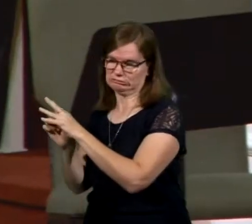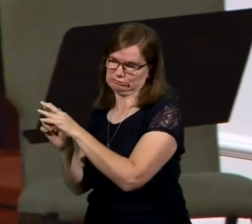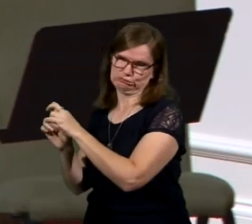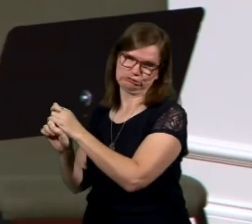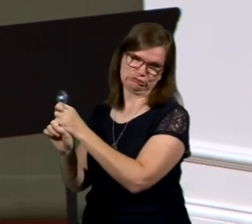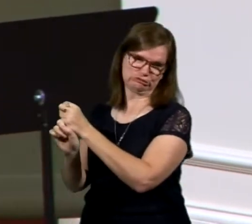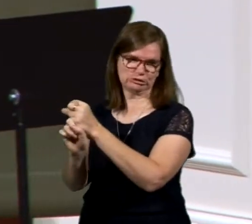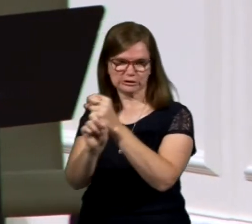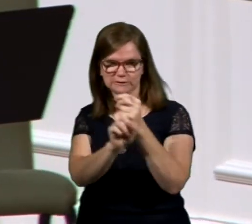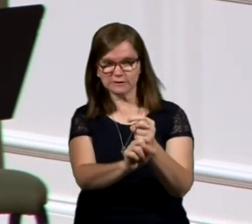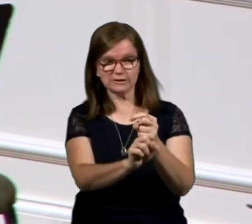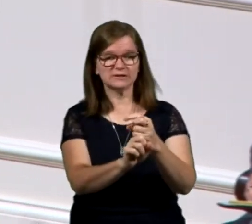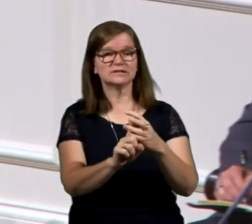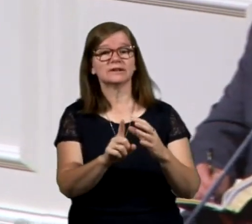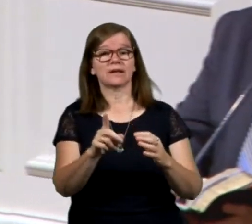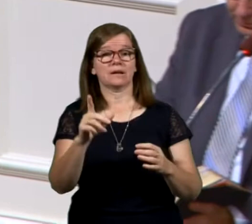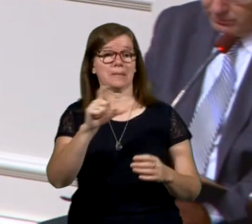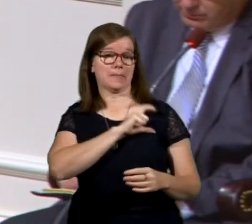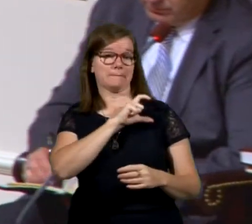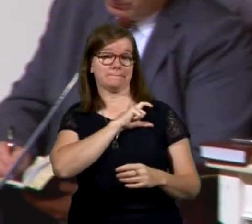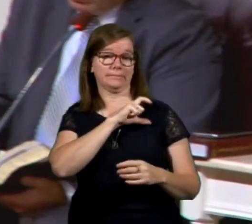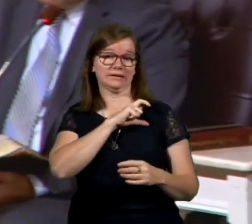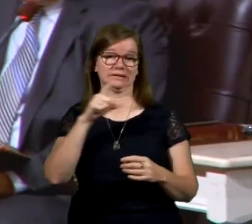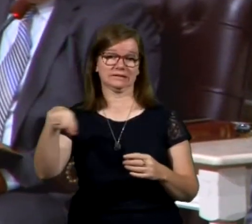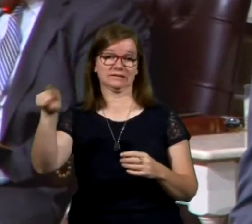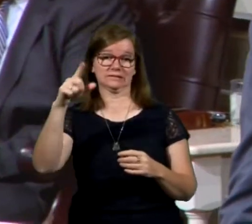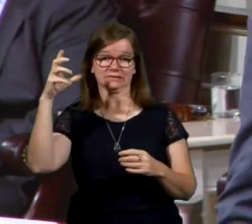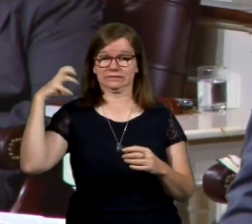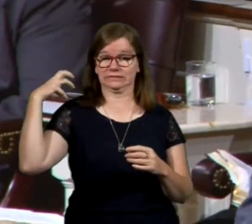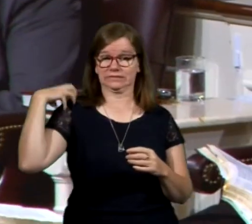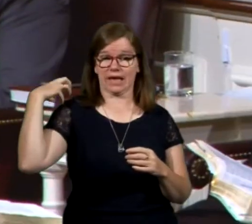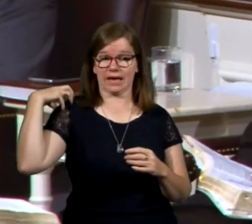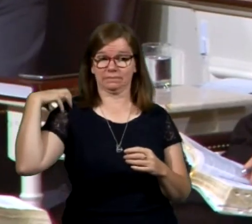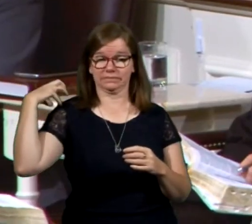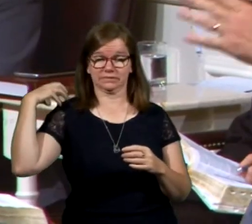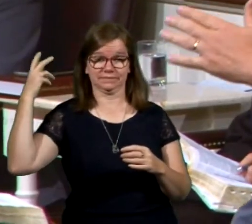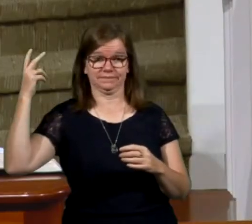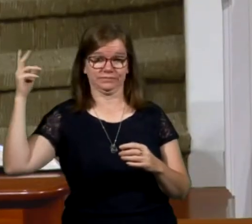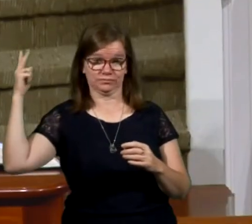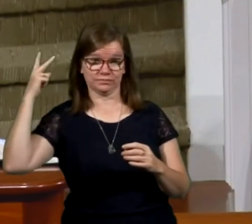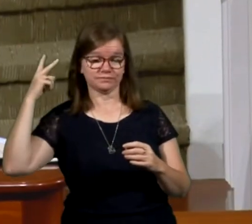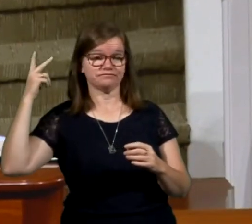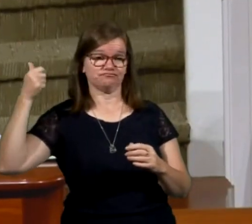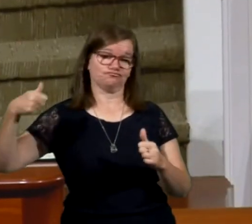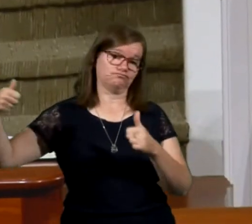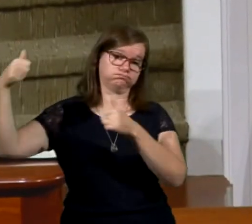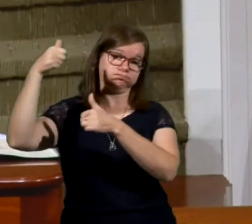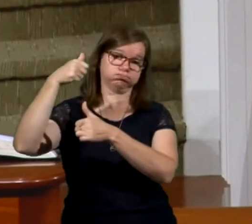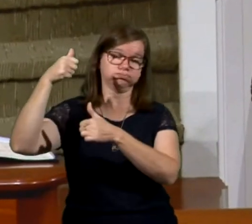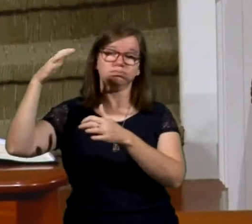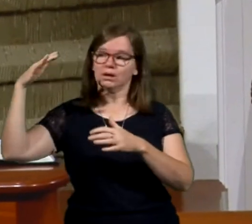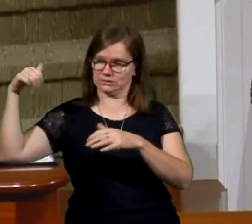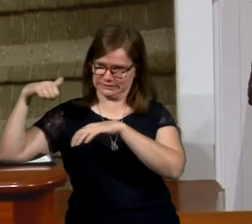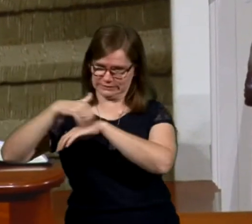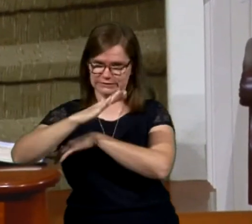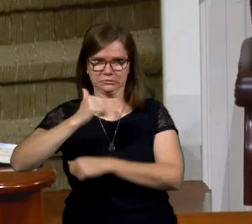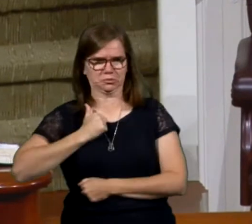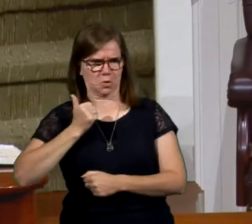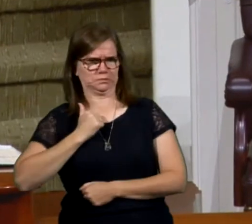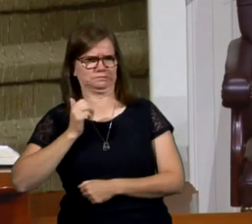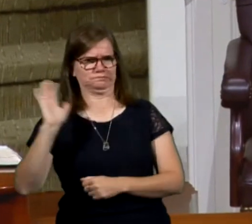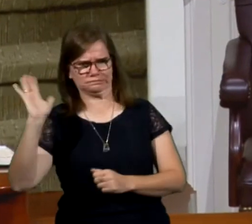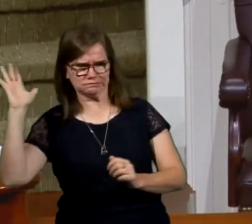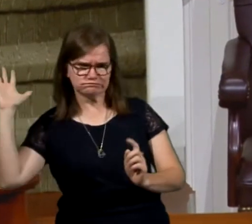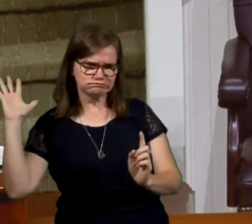got the attention of the local police department. And the chief captain, Claudius Lysias, was in charge of it. And he sent his soldiers down